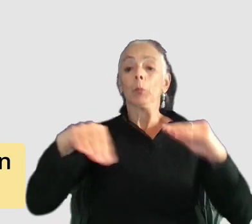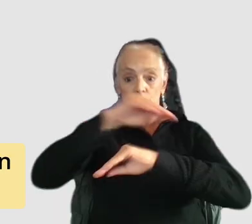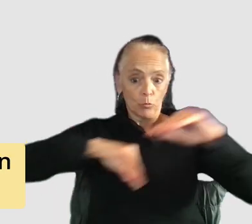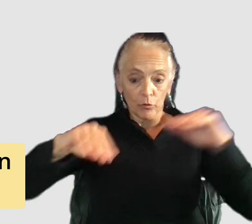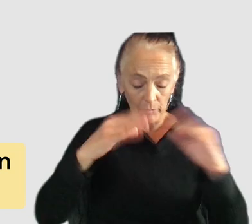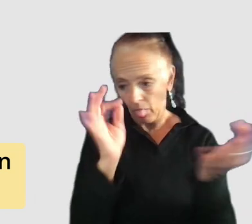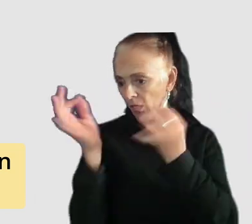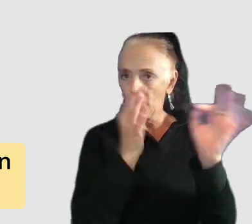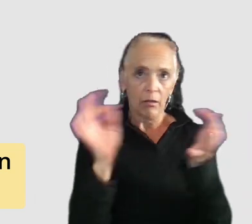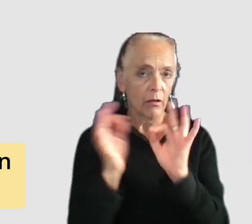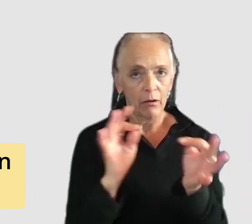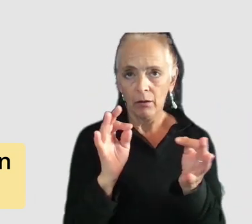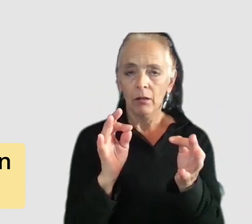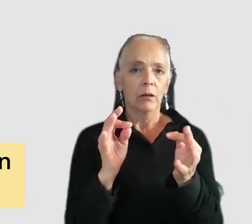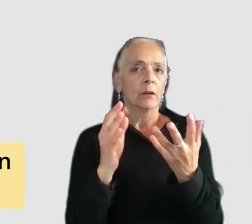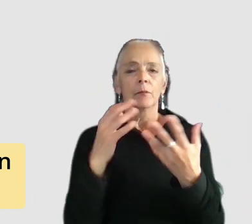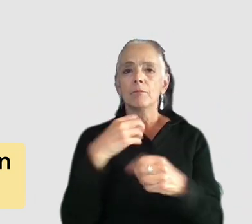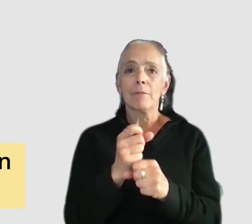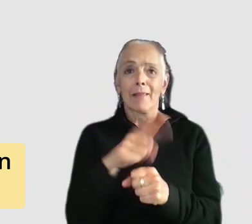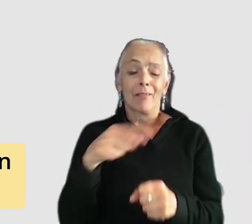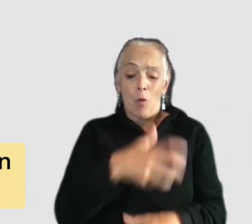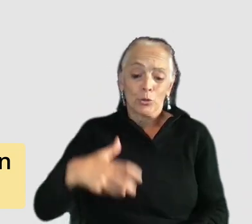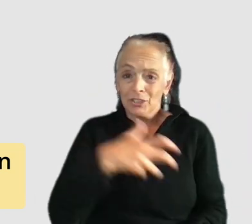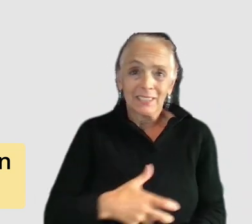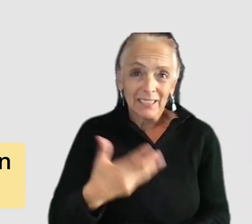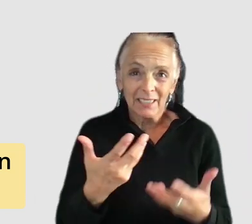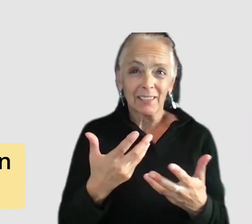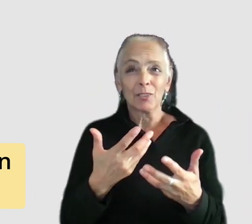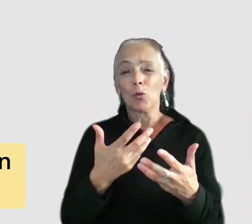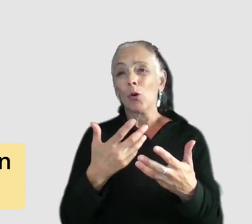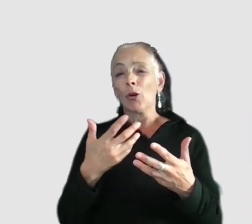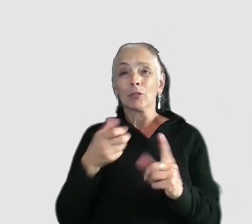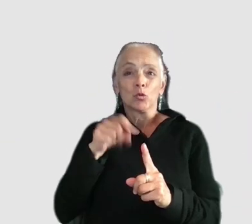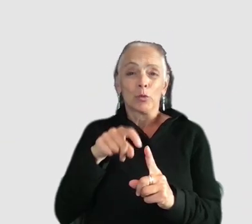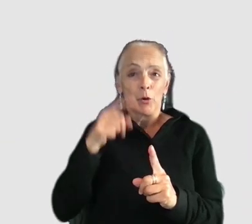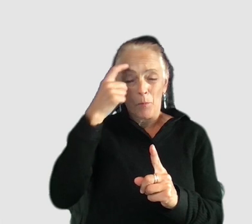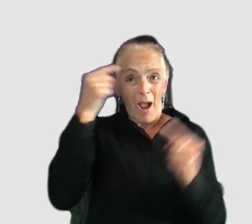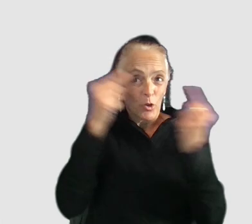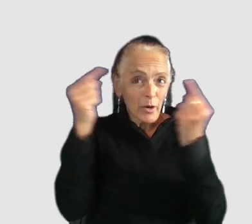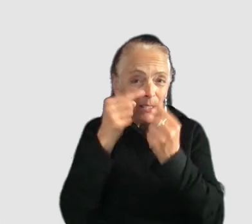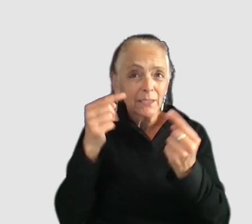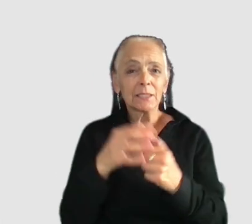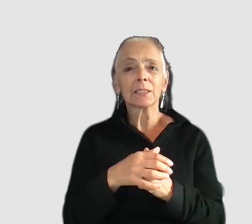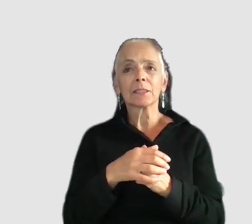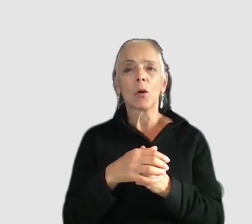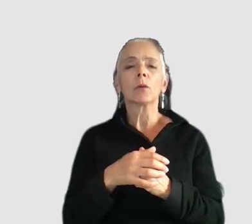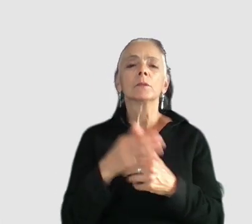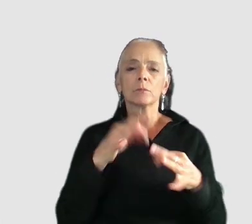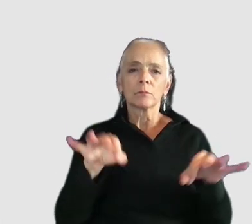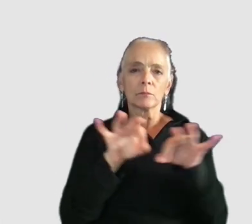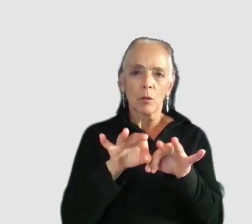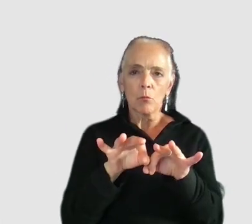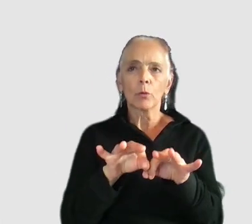distract players potentially make them motion sick or trigger migraines so it's important to at least introduce an option to switch these effects